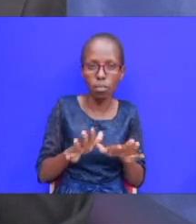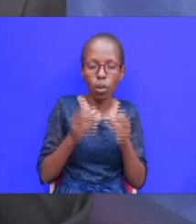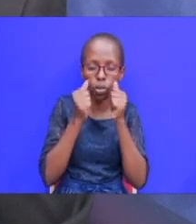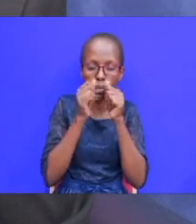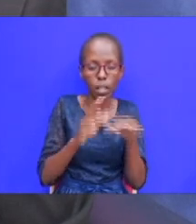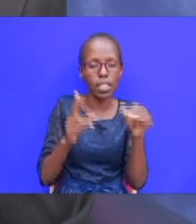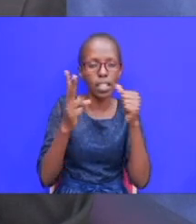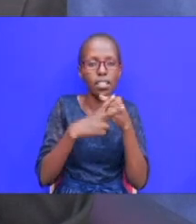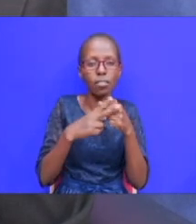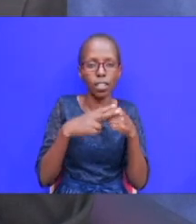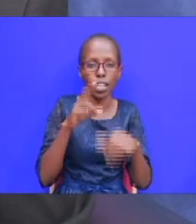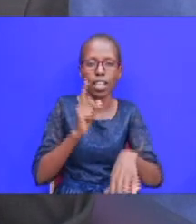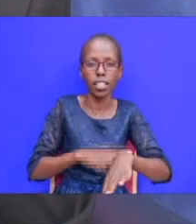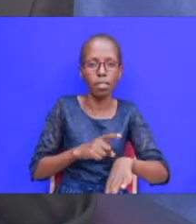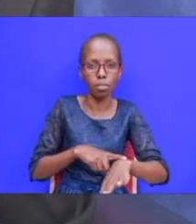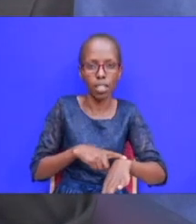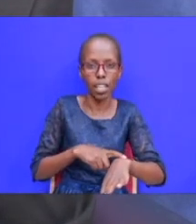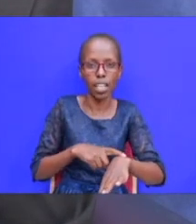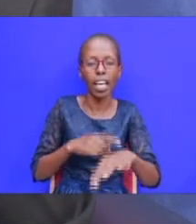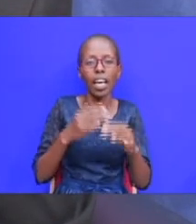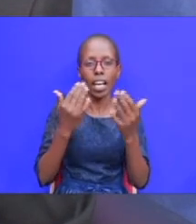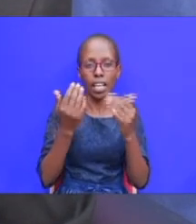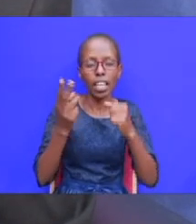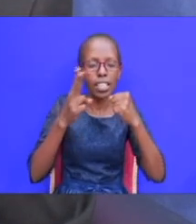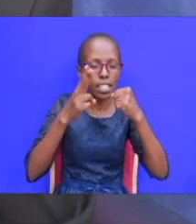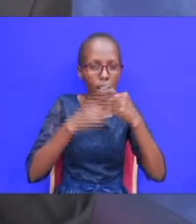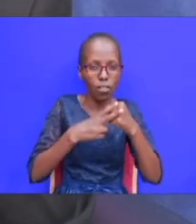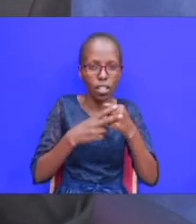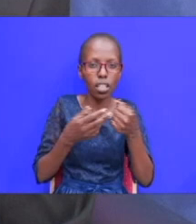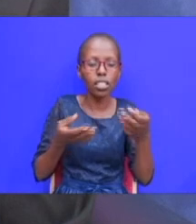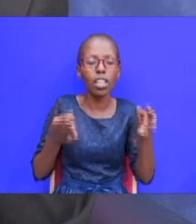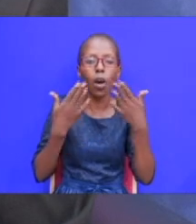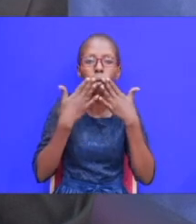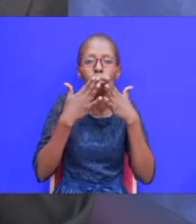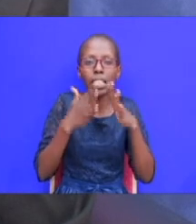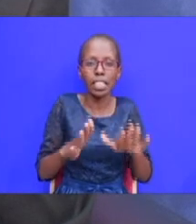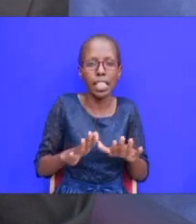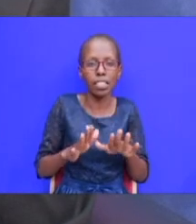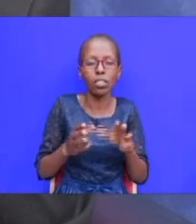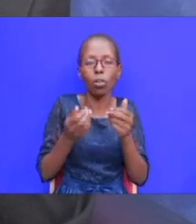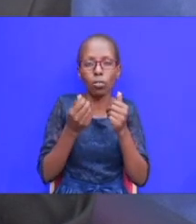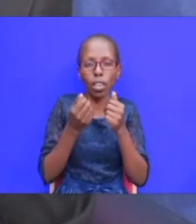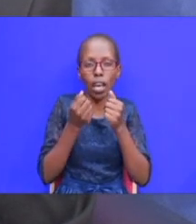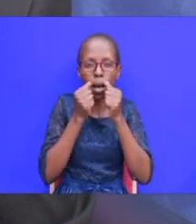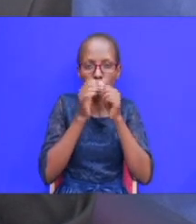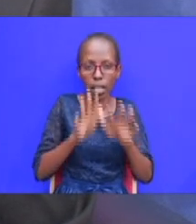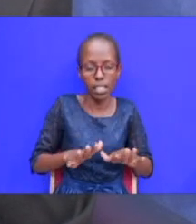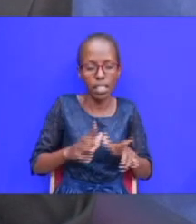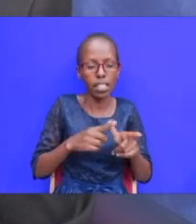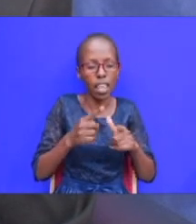so as as as the service the completeness of this blessing he bowed down